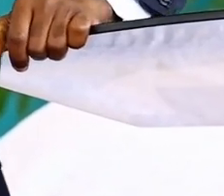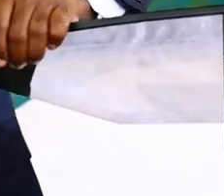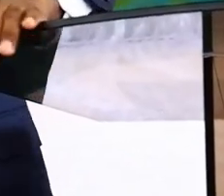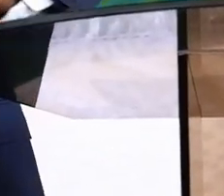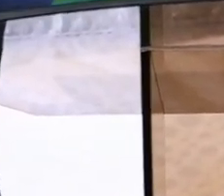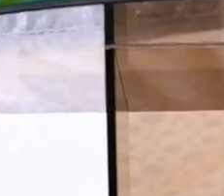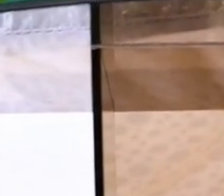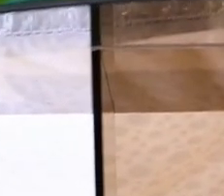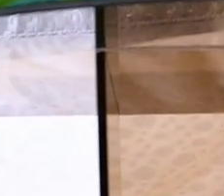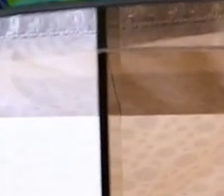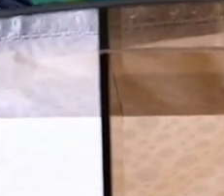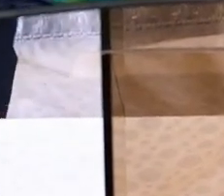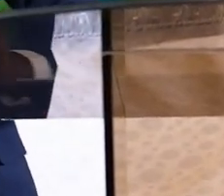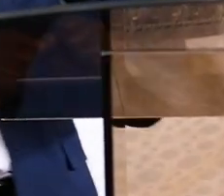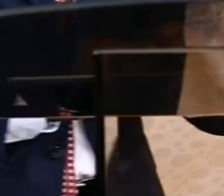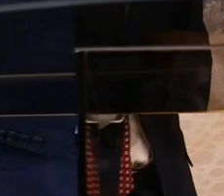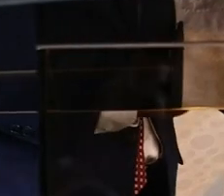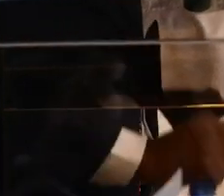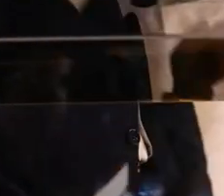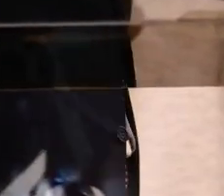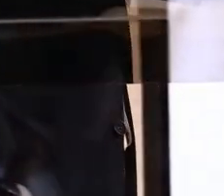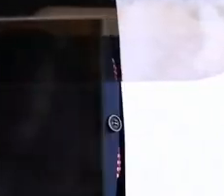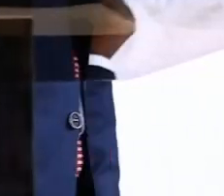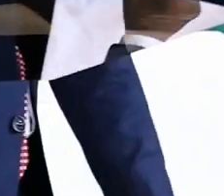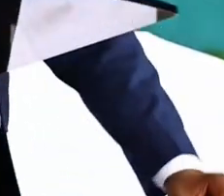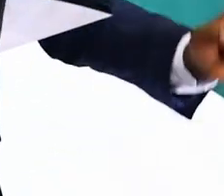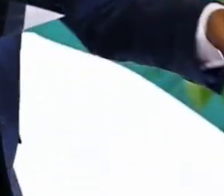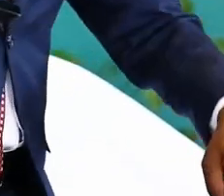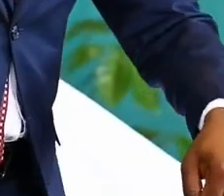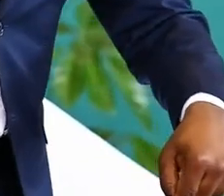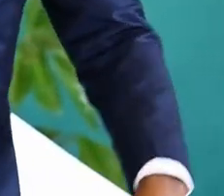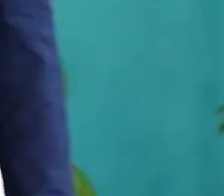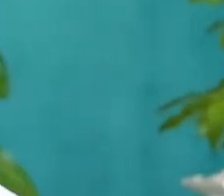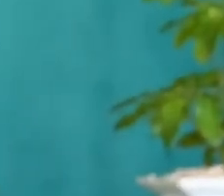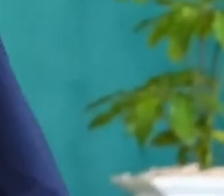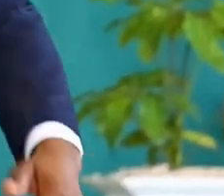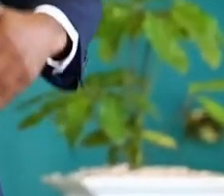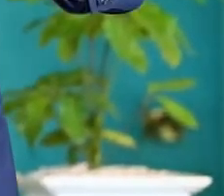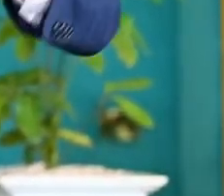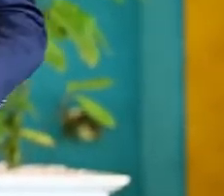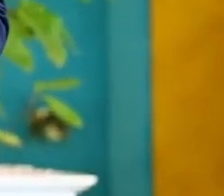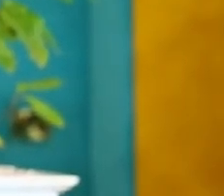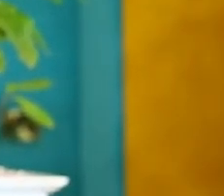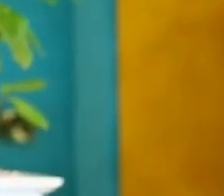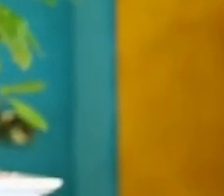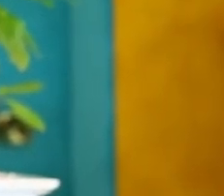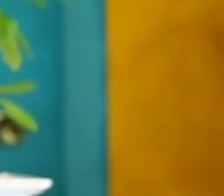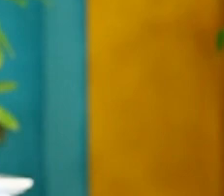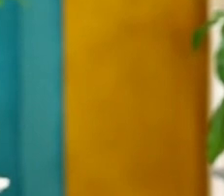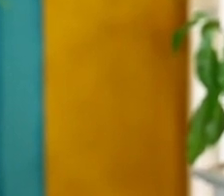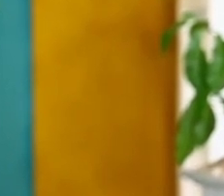Now, Peter, and no wonder, by the way, I agree with Ellen G. White, why Judas, because it was a controversy